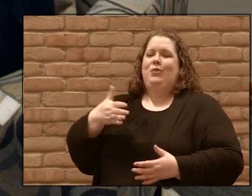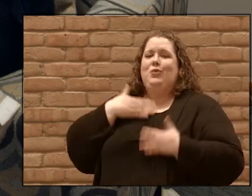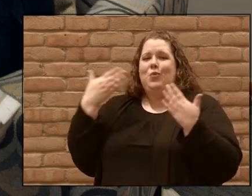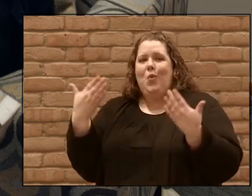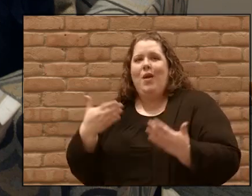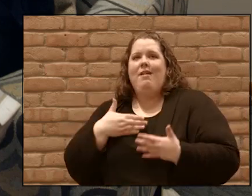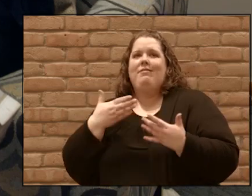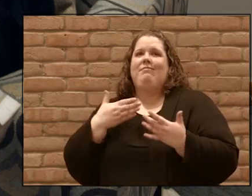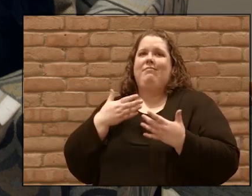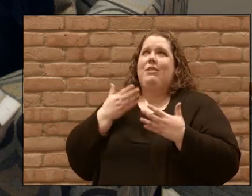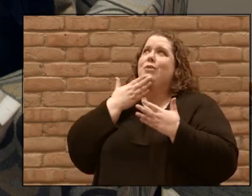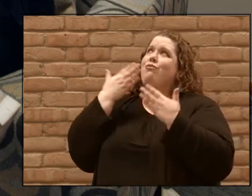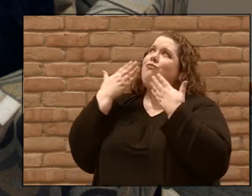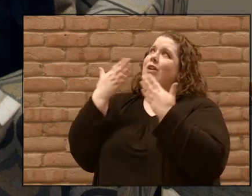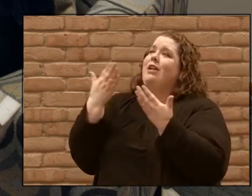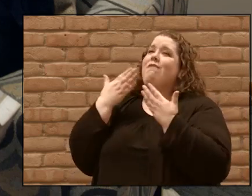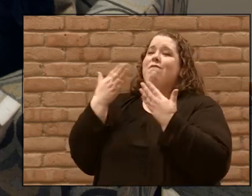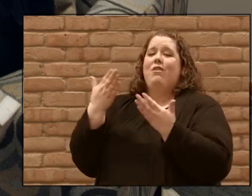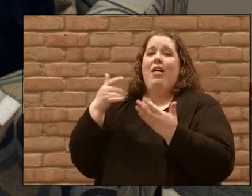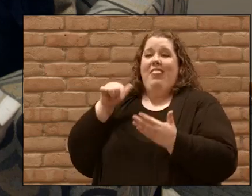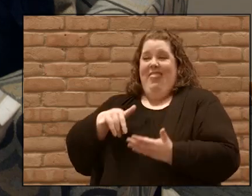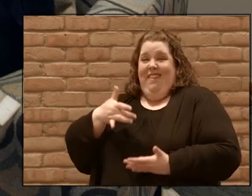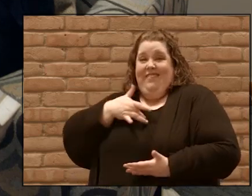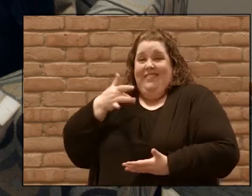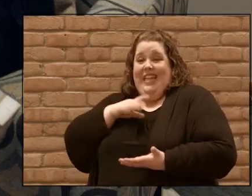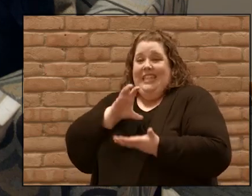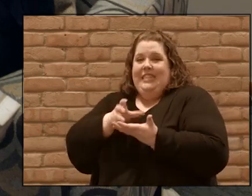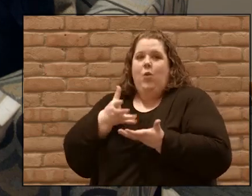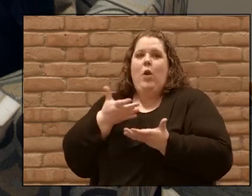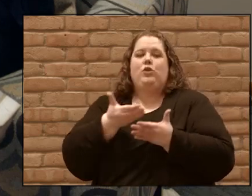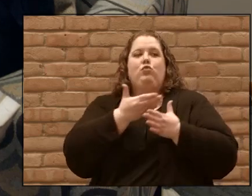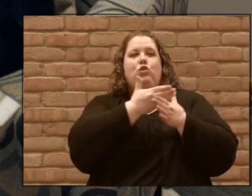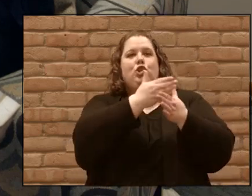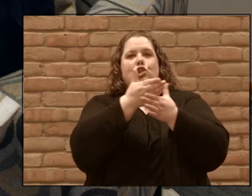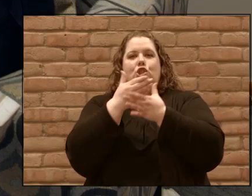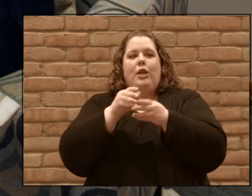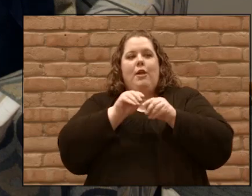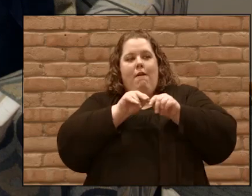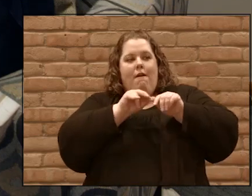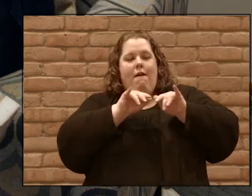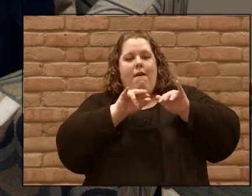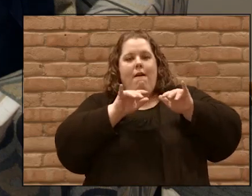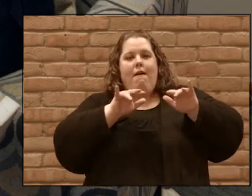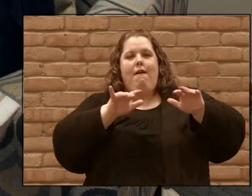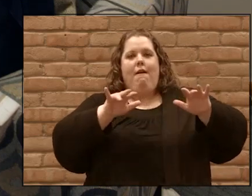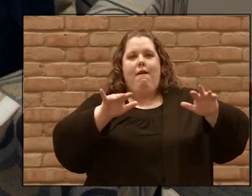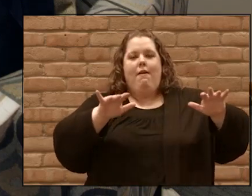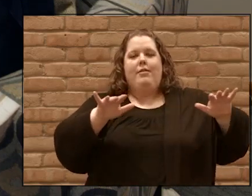share that feeling wanting to help spread that in